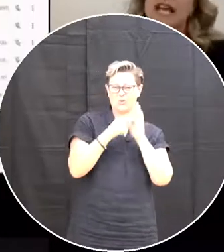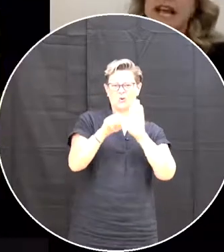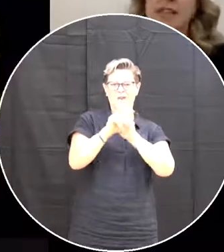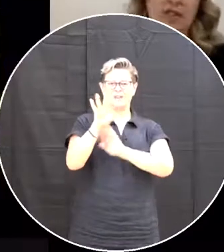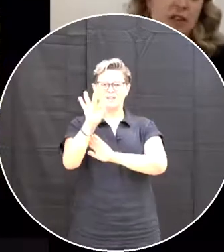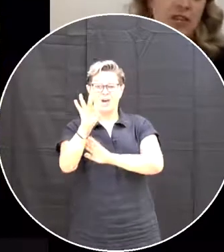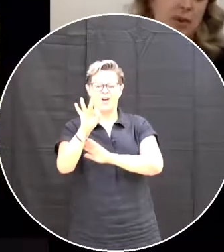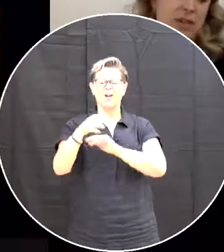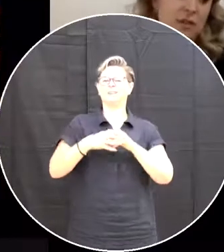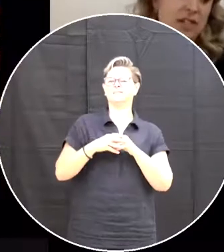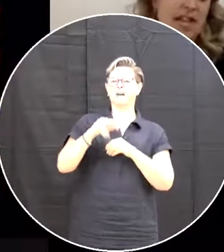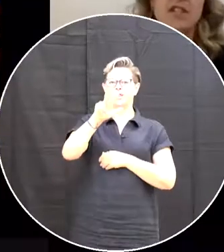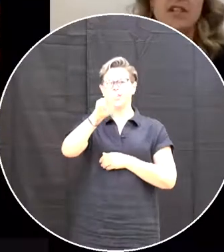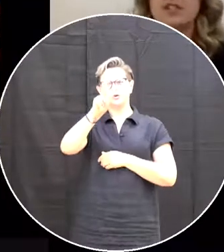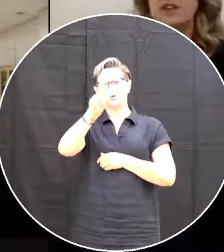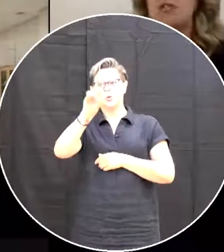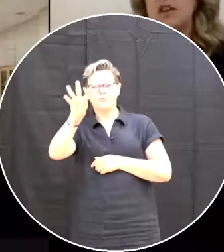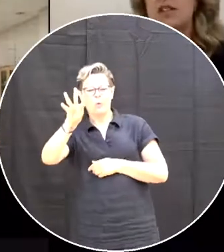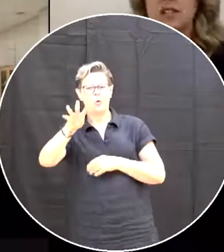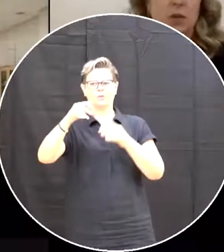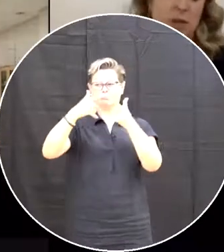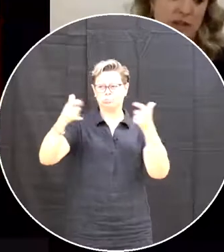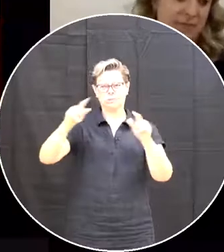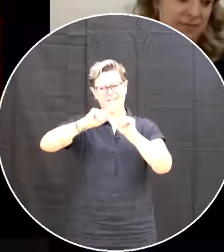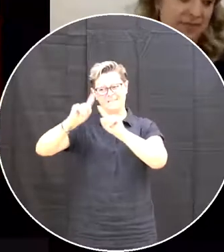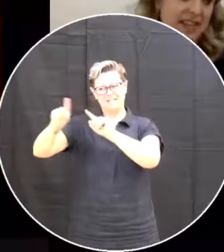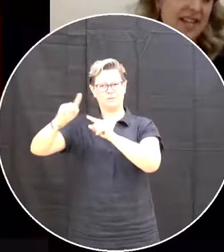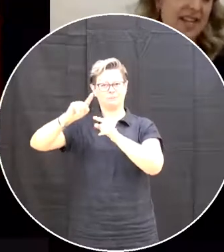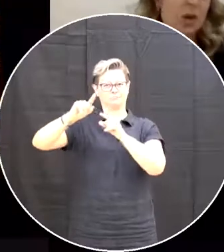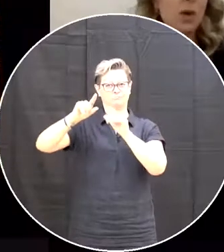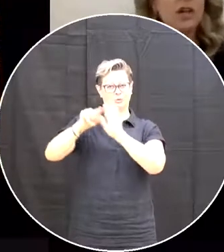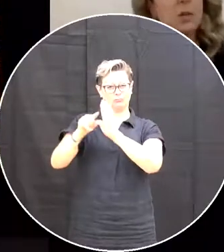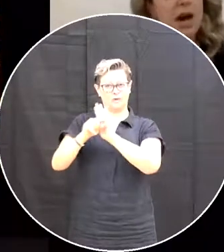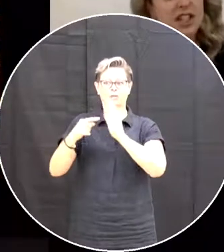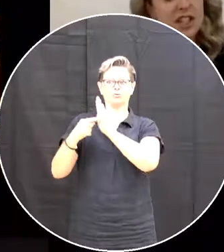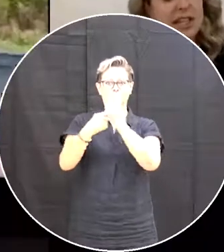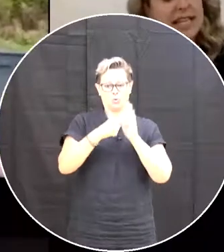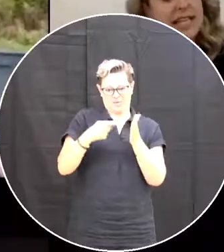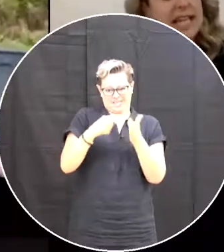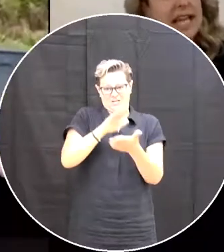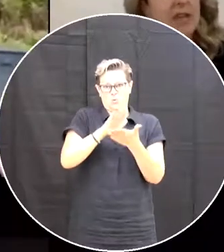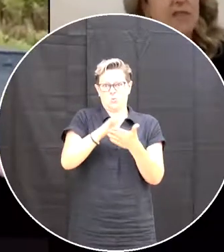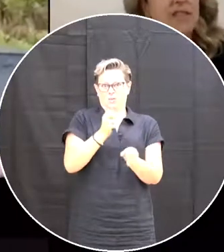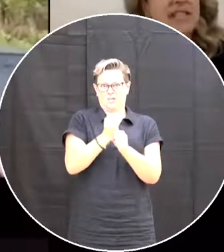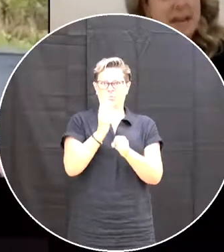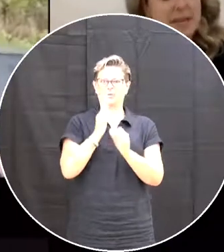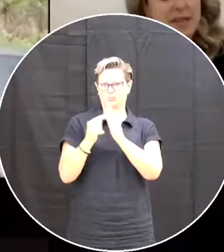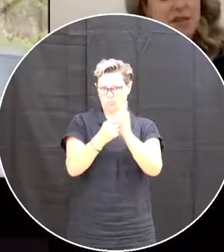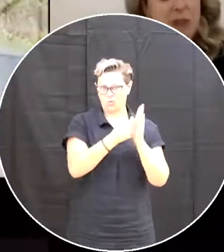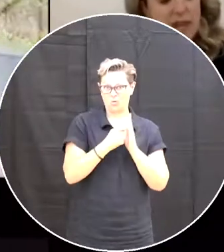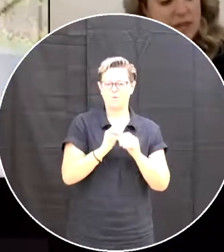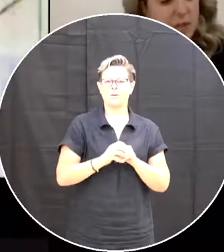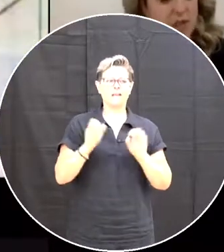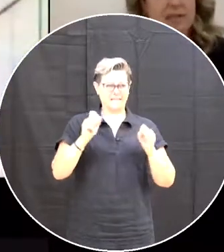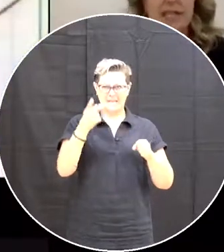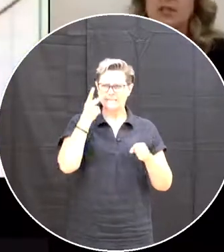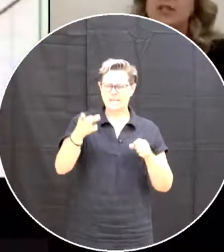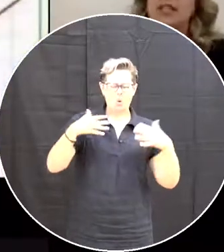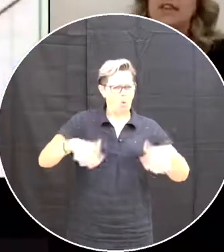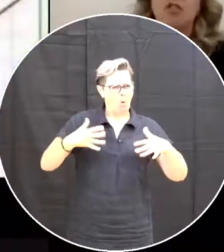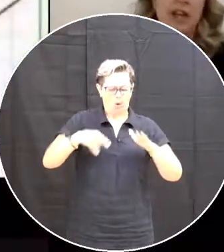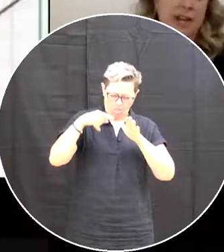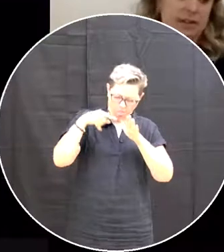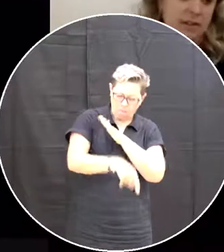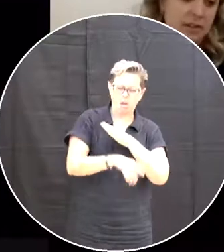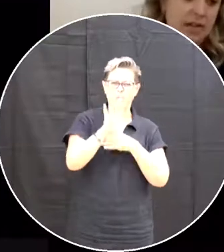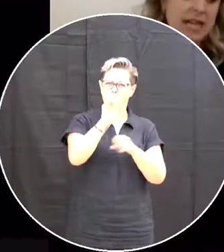2204s and 3204s Have done so far this school year While you're watching I'd like you to take note of the depth And the range of the work That these students